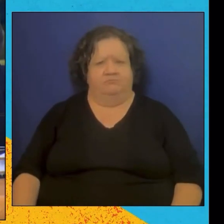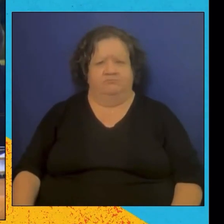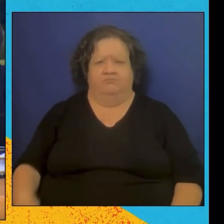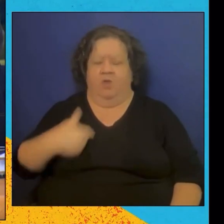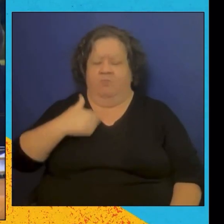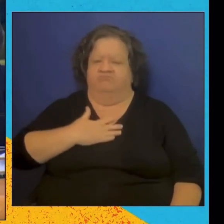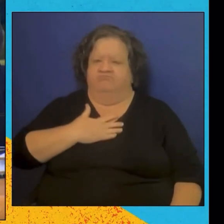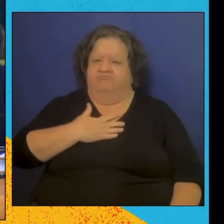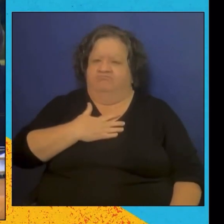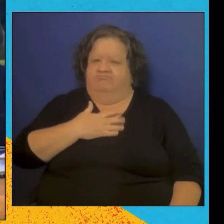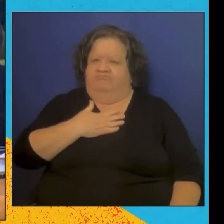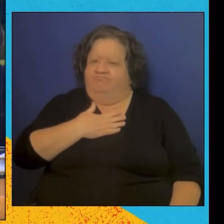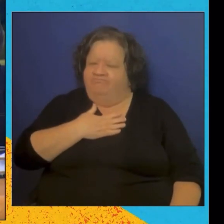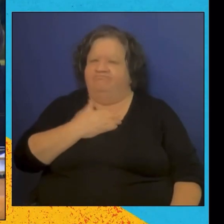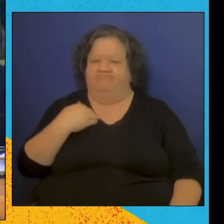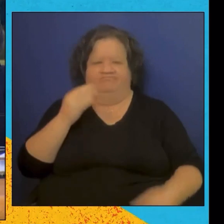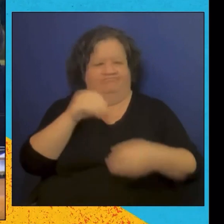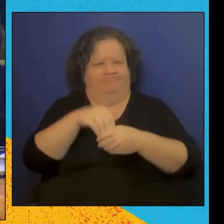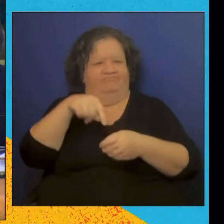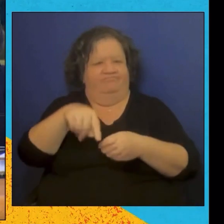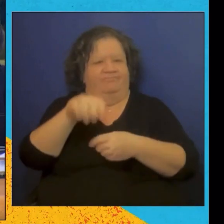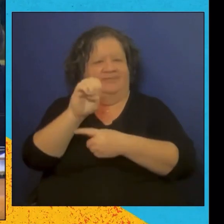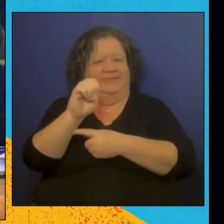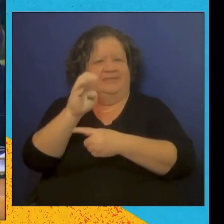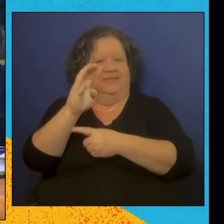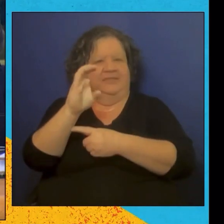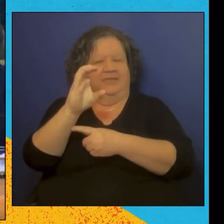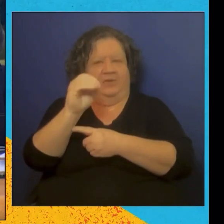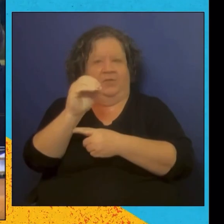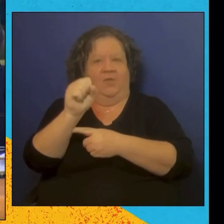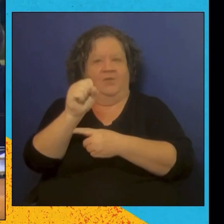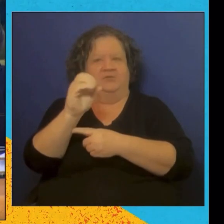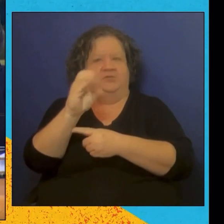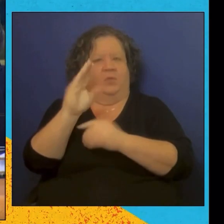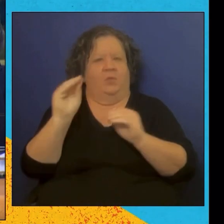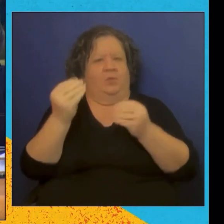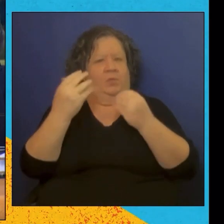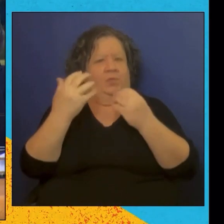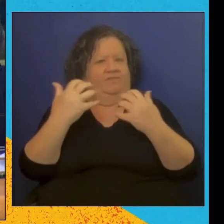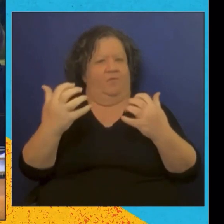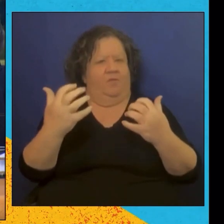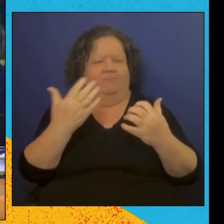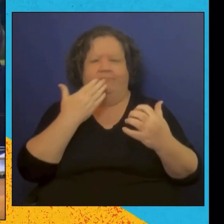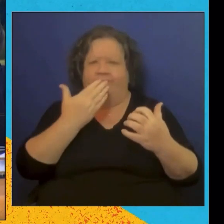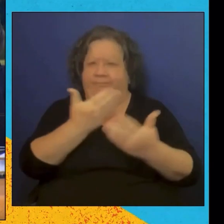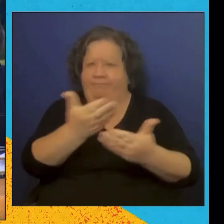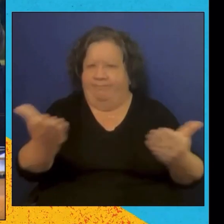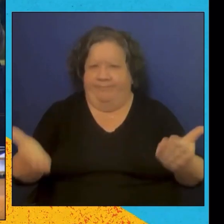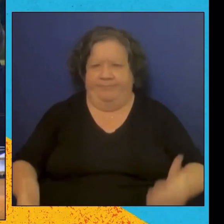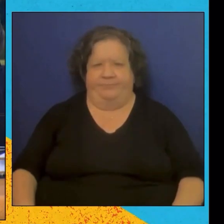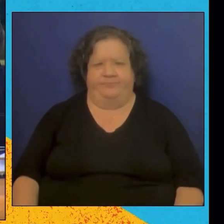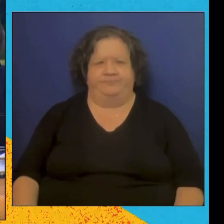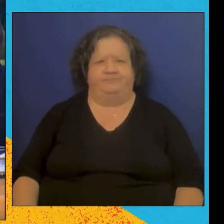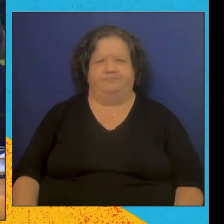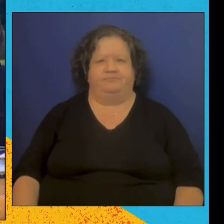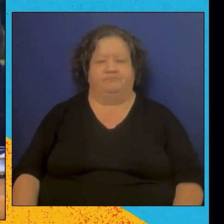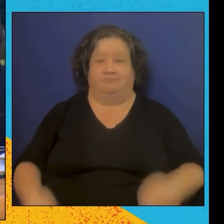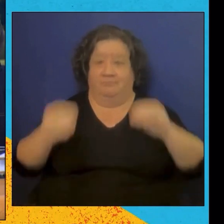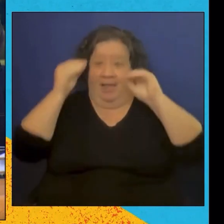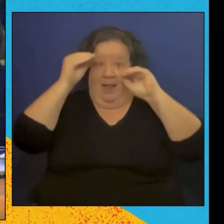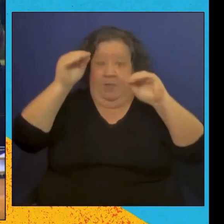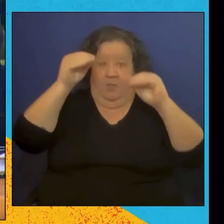And I was fortunate to fitness this many times in my journey. As you know, on February